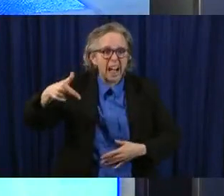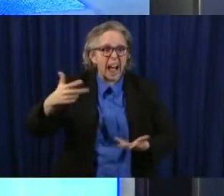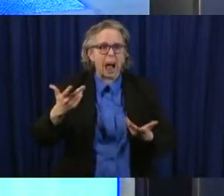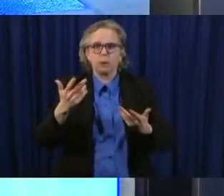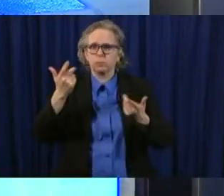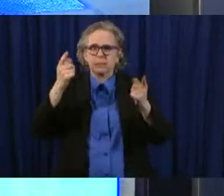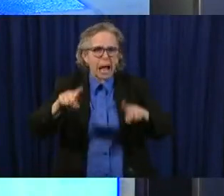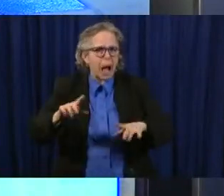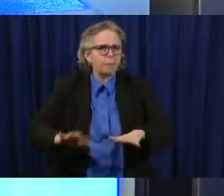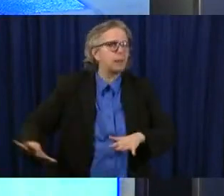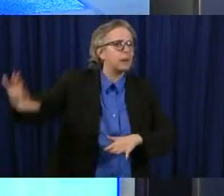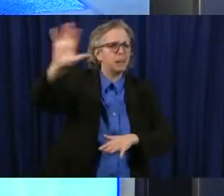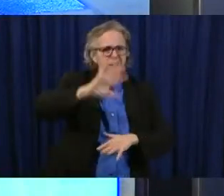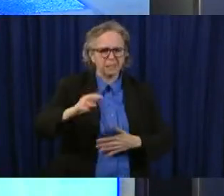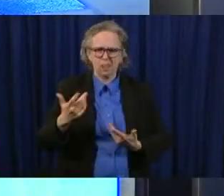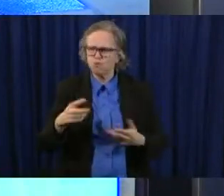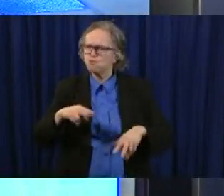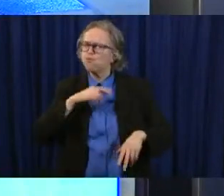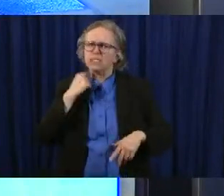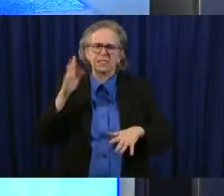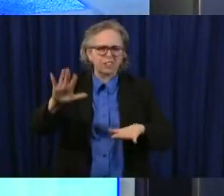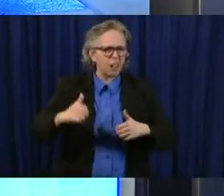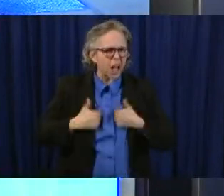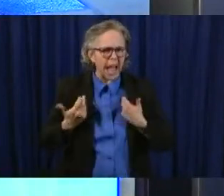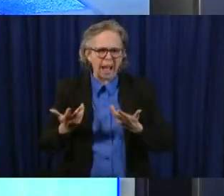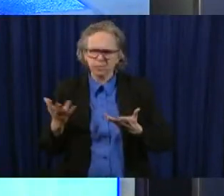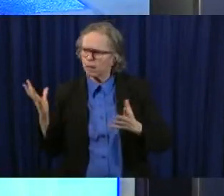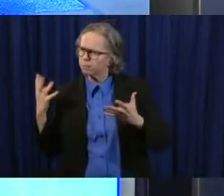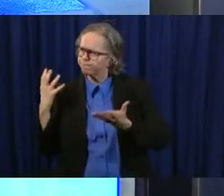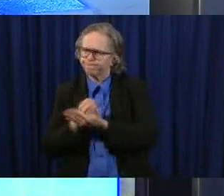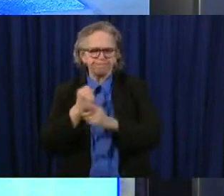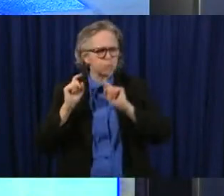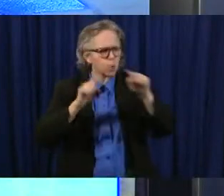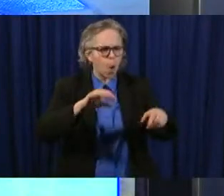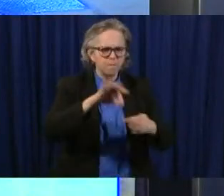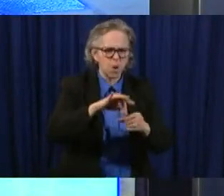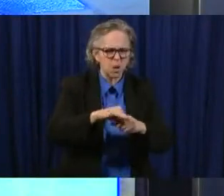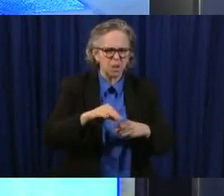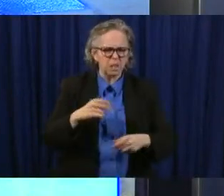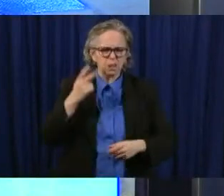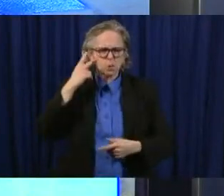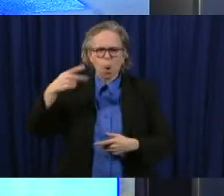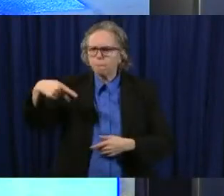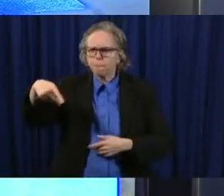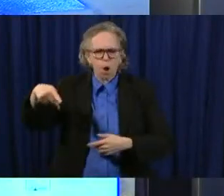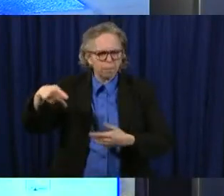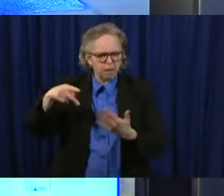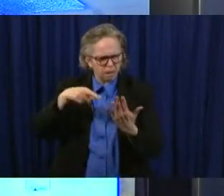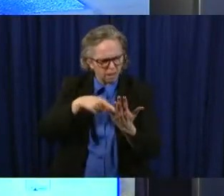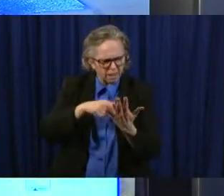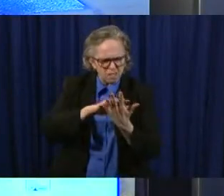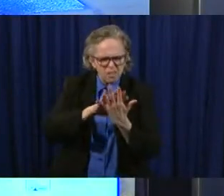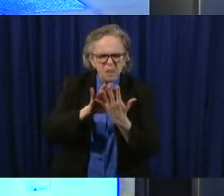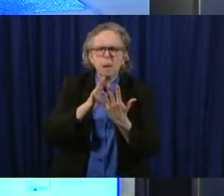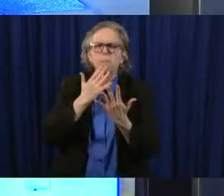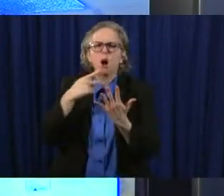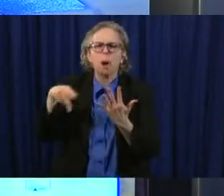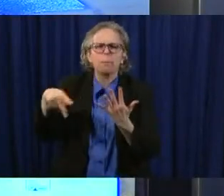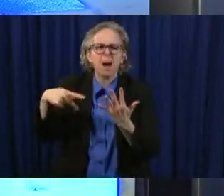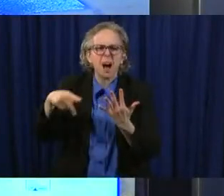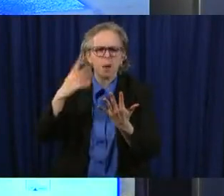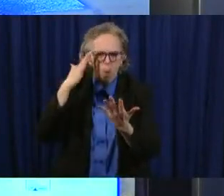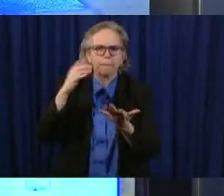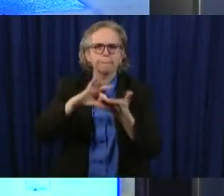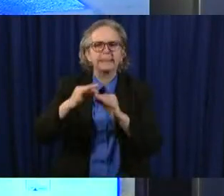fingers cut off if they had purple ink on them indicating that they had cast a ballot and they still had a 70 voter turnout and so that